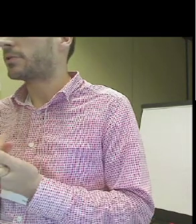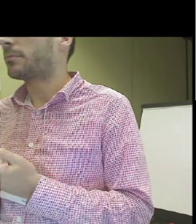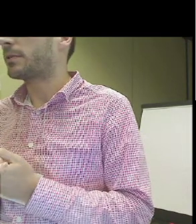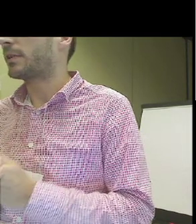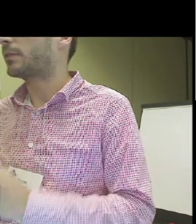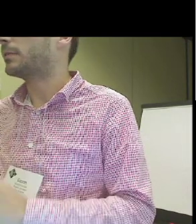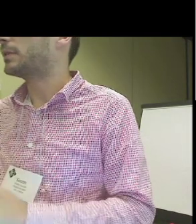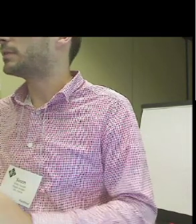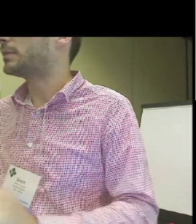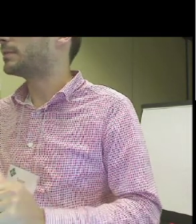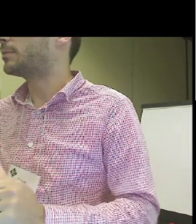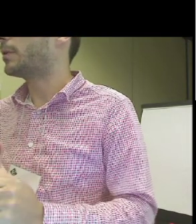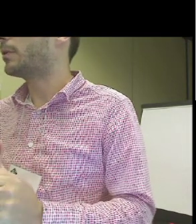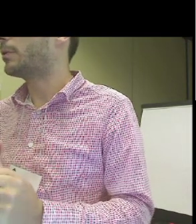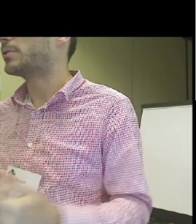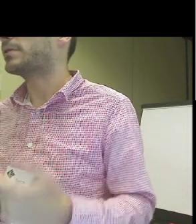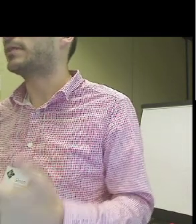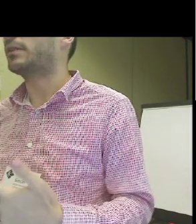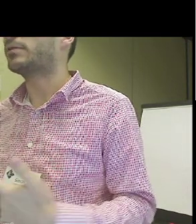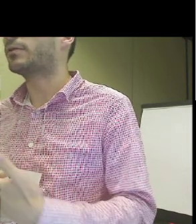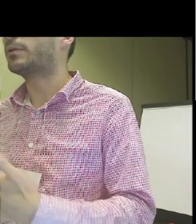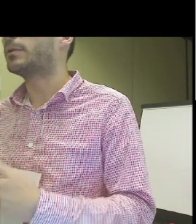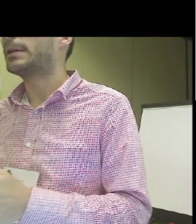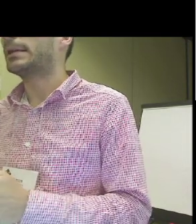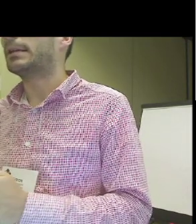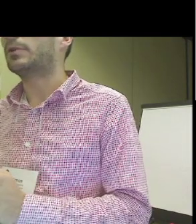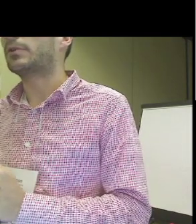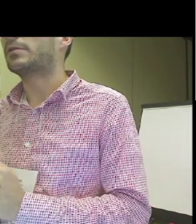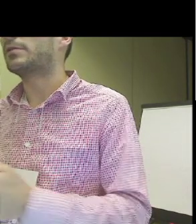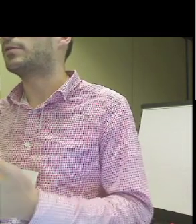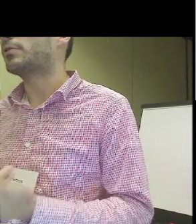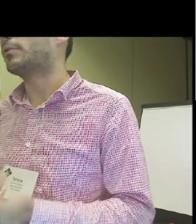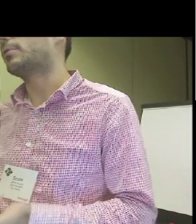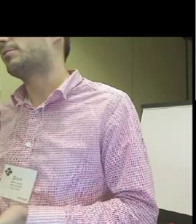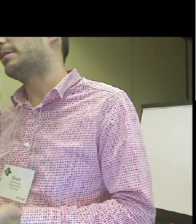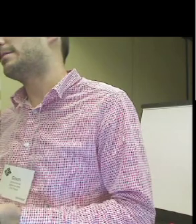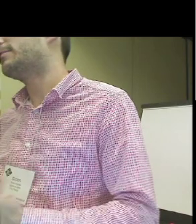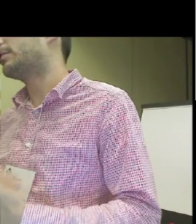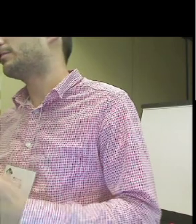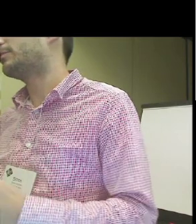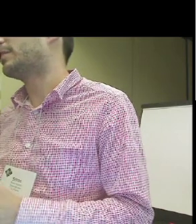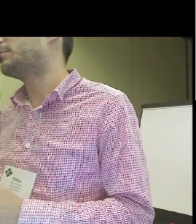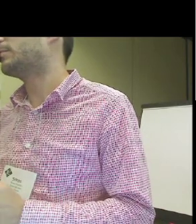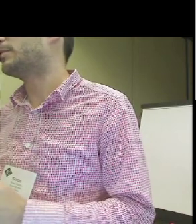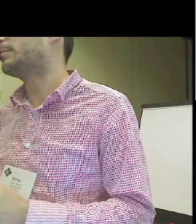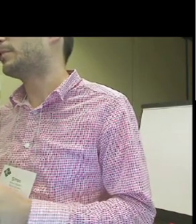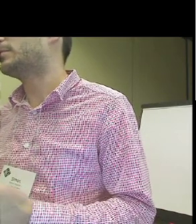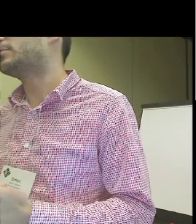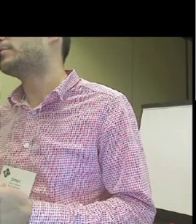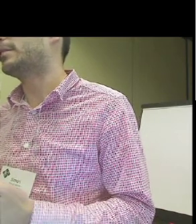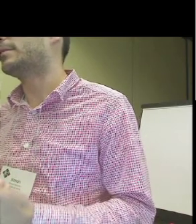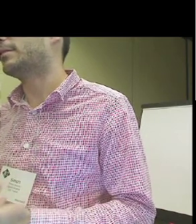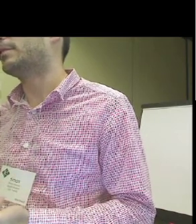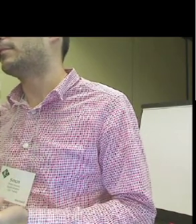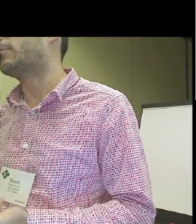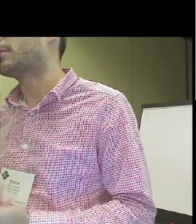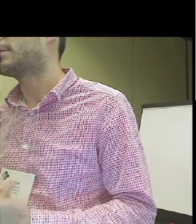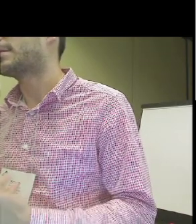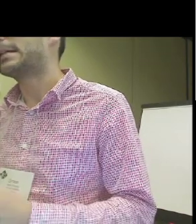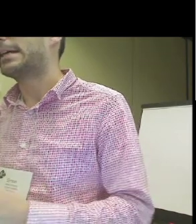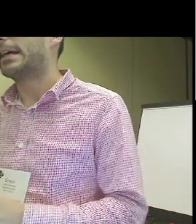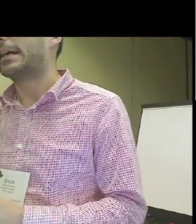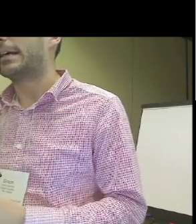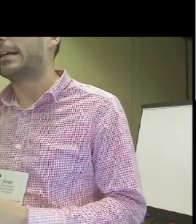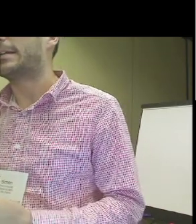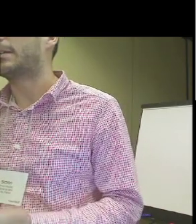the organization because I created it almost 10 years ago, because the situation was really difficult for deaf people in my region and in